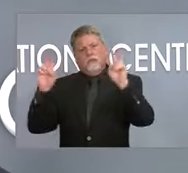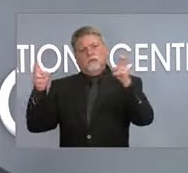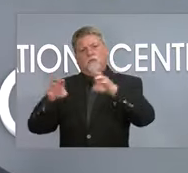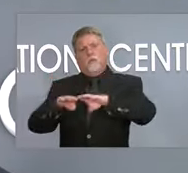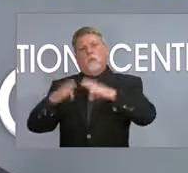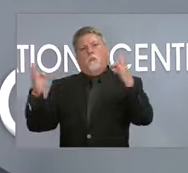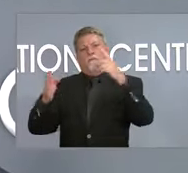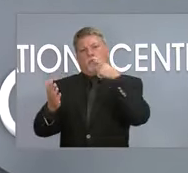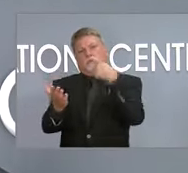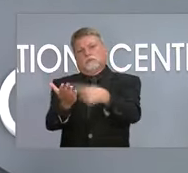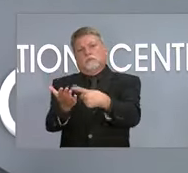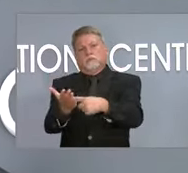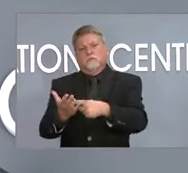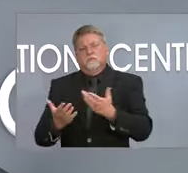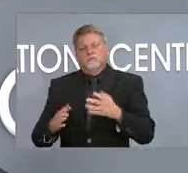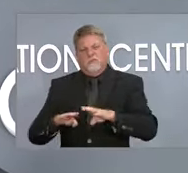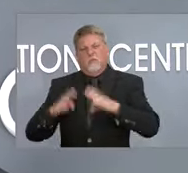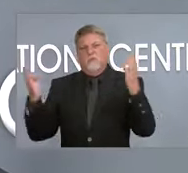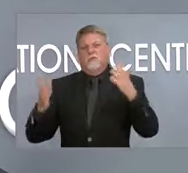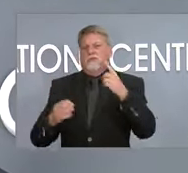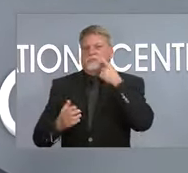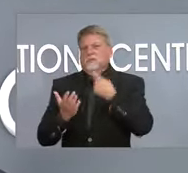think that's important as we go into these conversations.